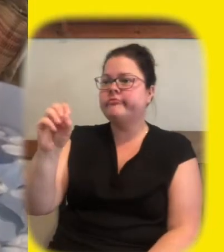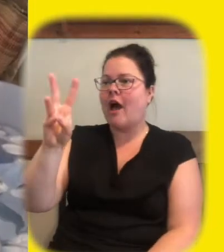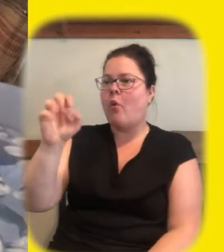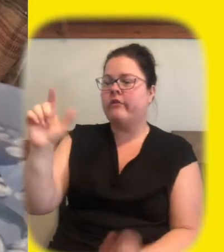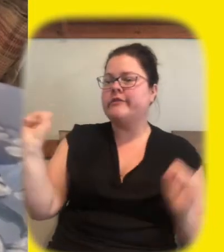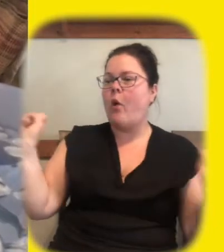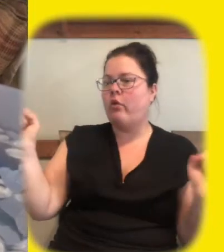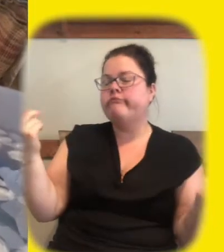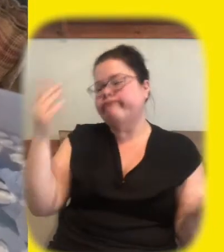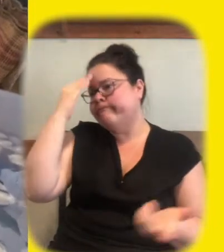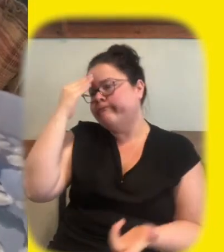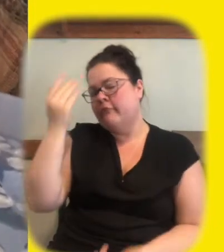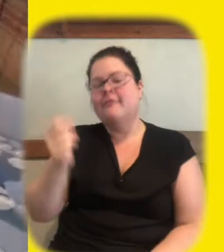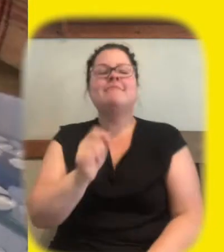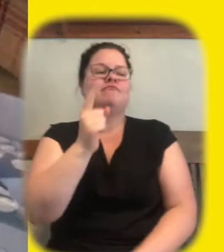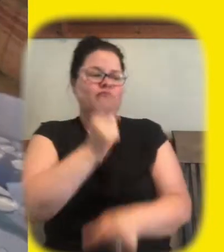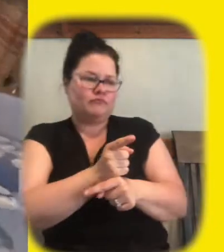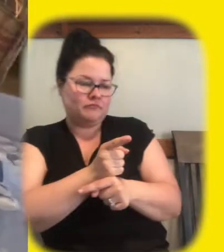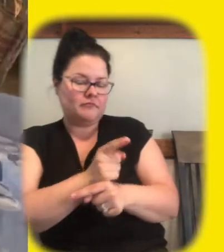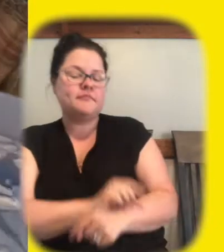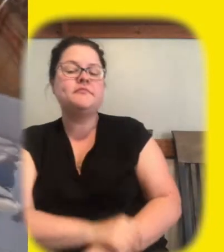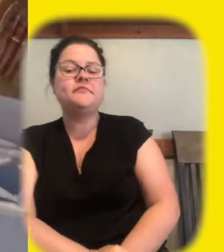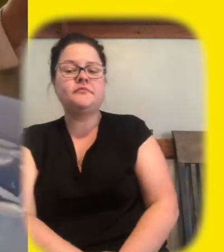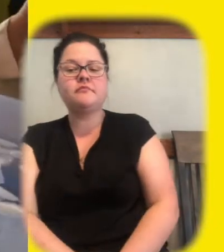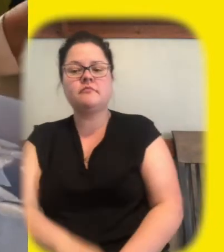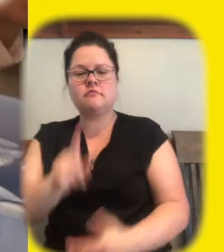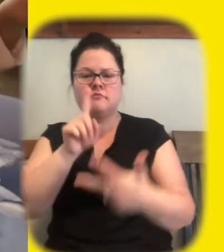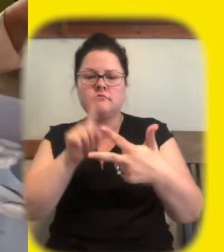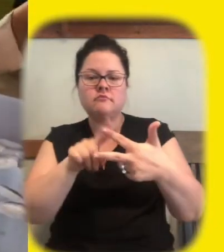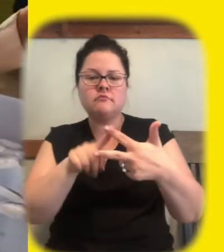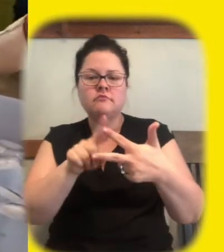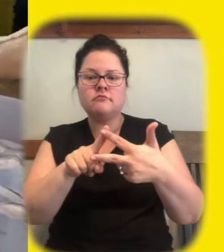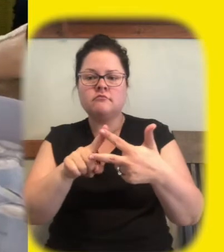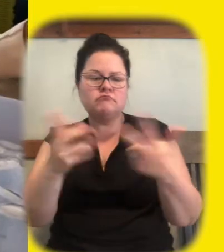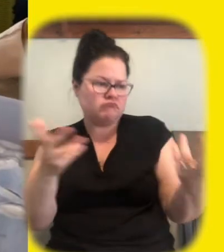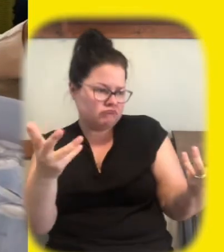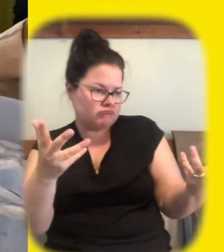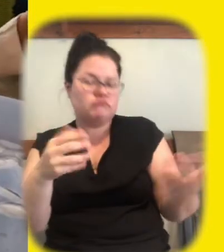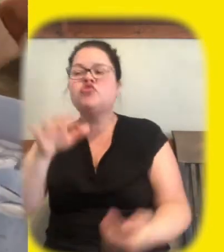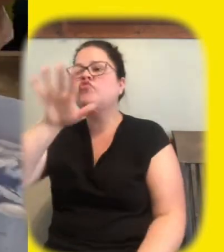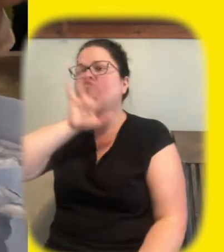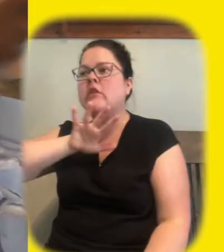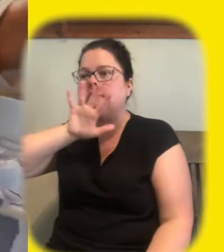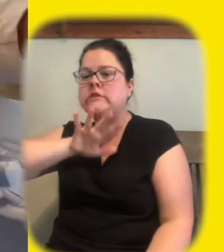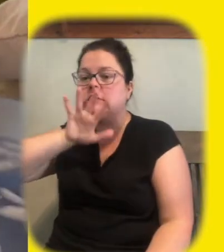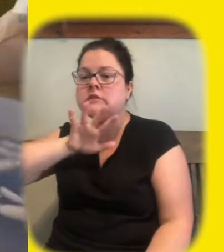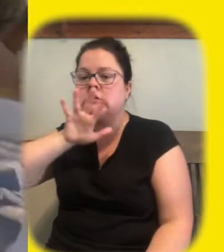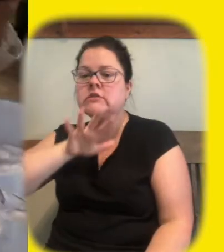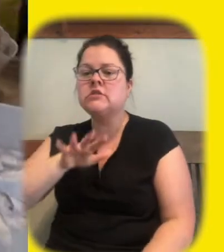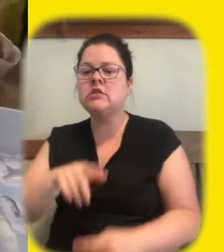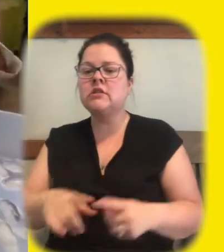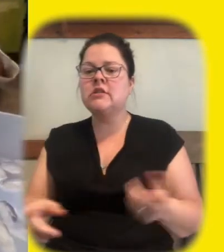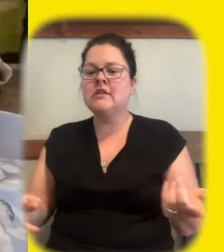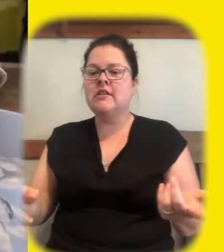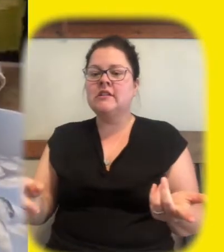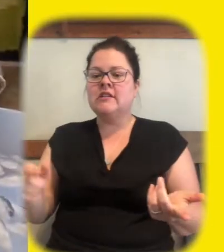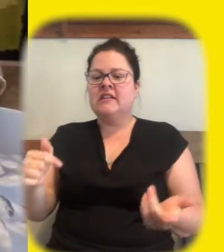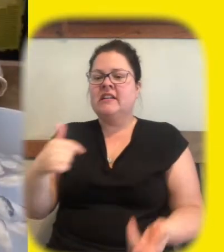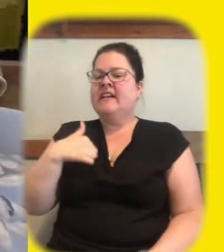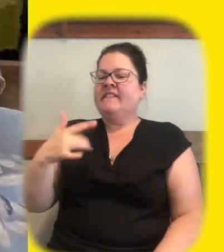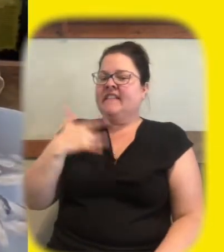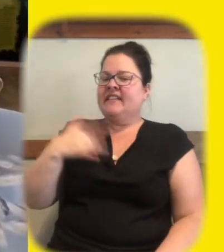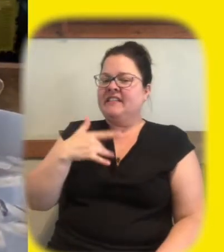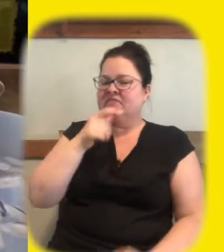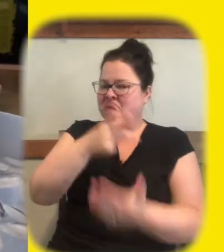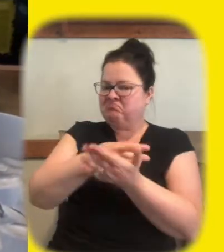yes it's towel and you can tell everyone what's in this bag you don't think will work